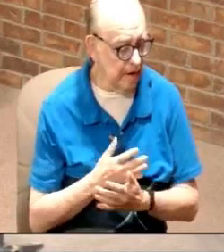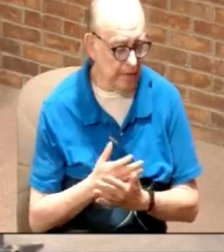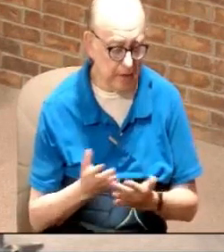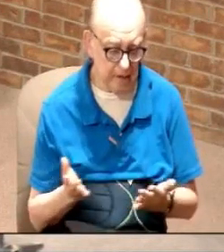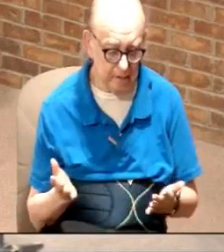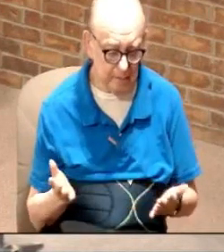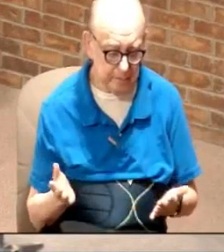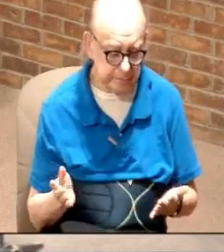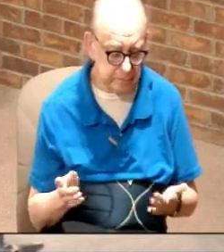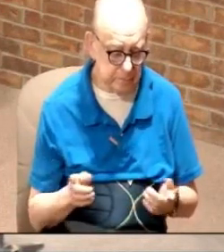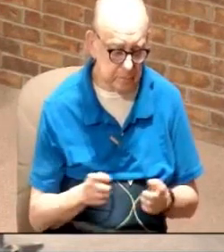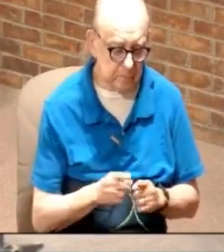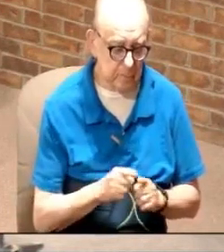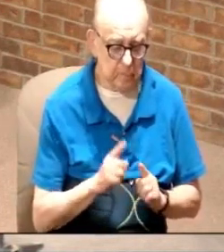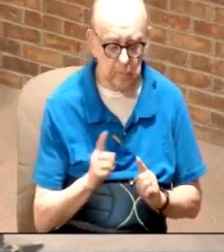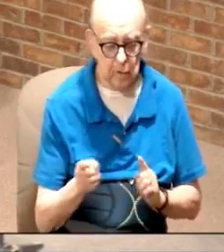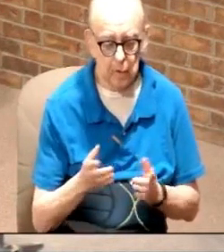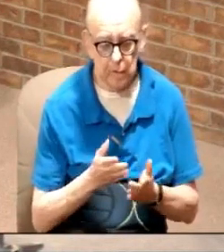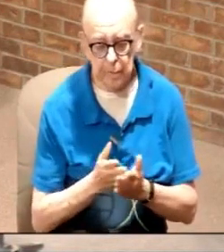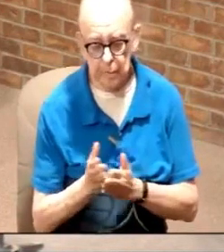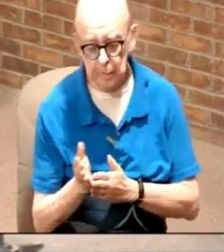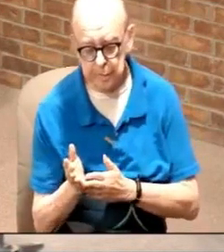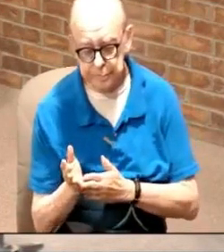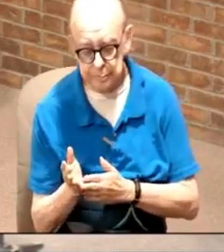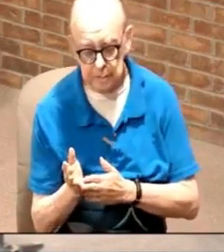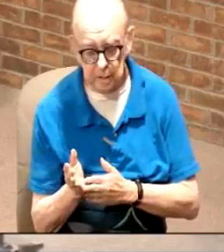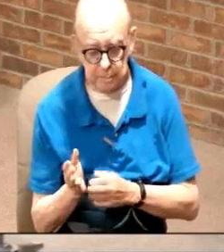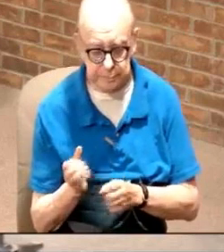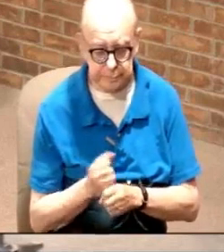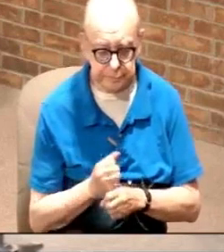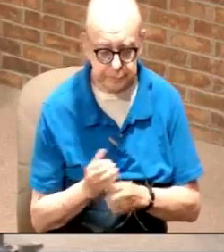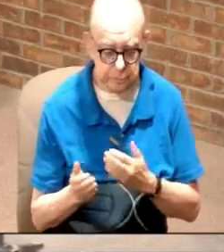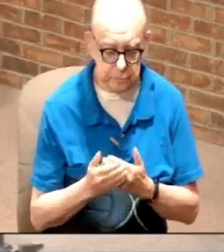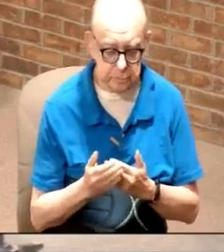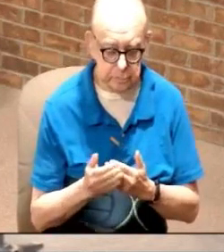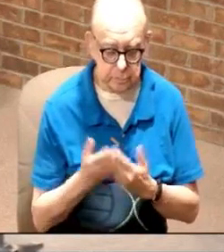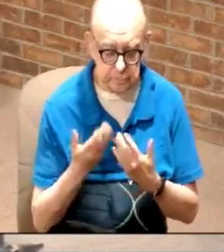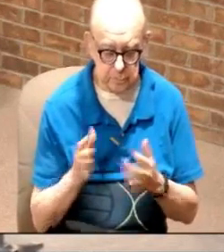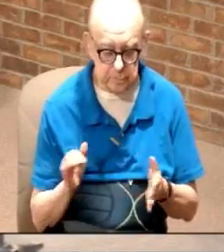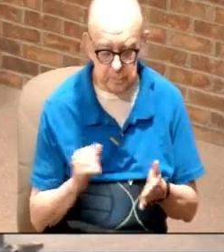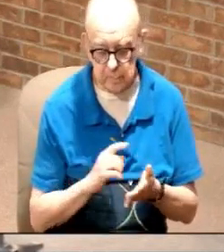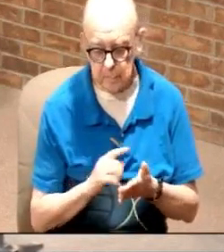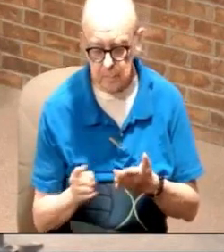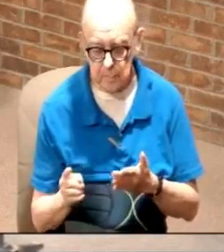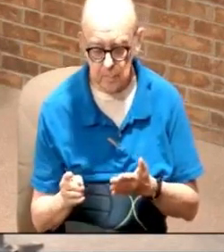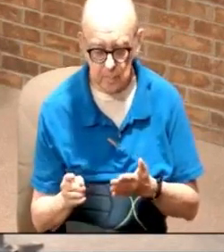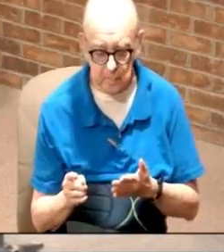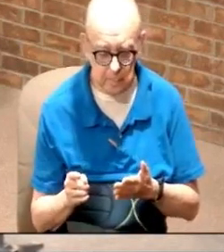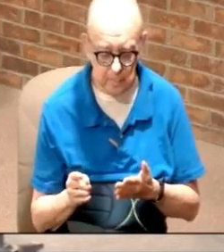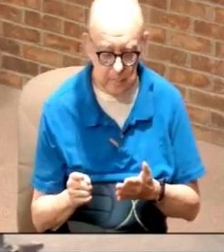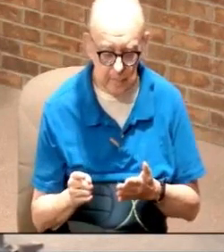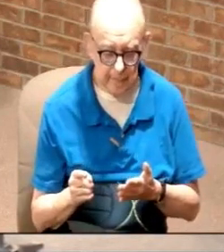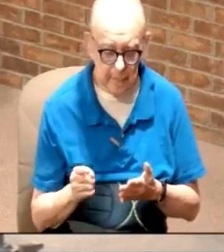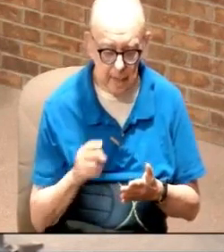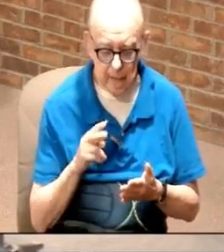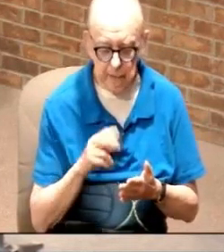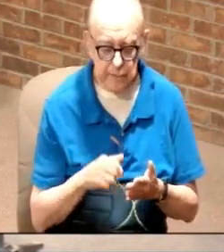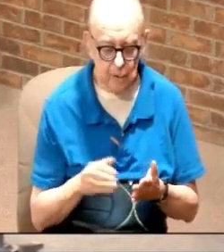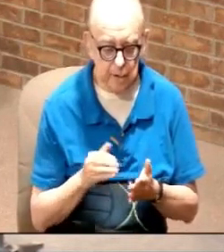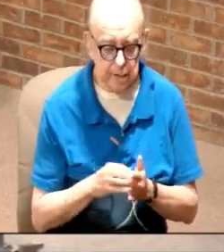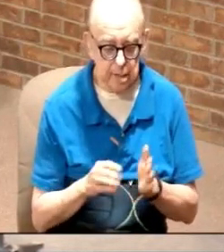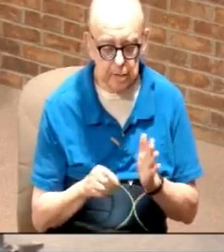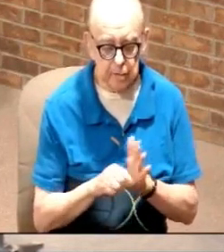And as I was going through this and getting close to finishing this week, I ran back across this